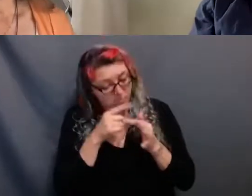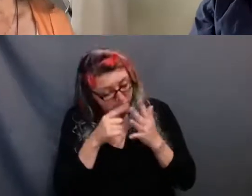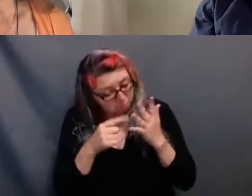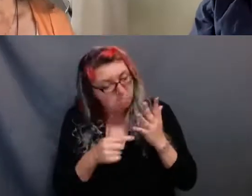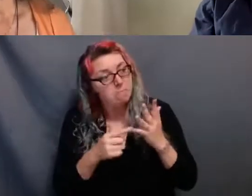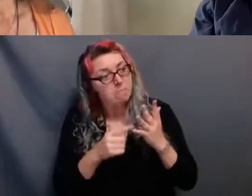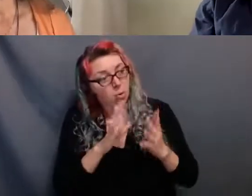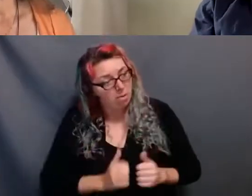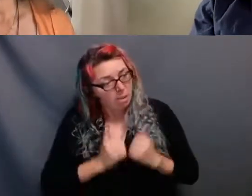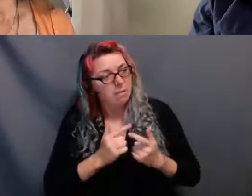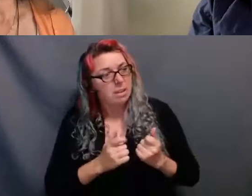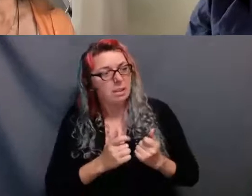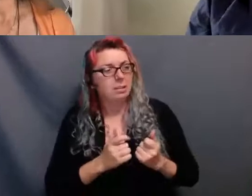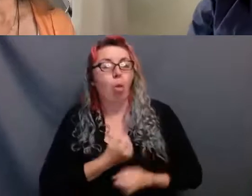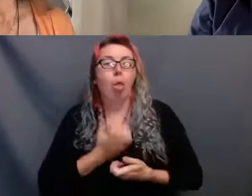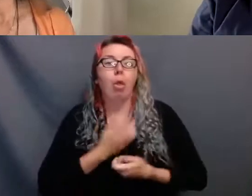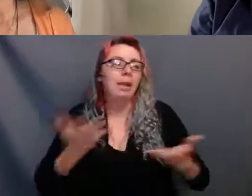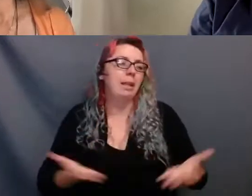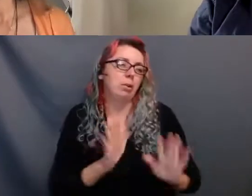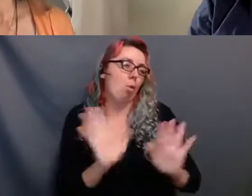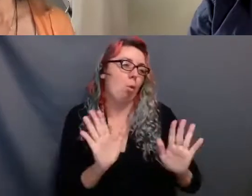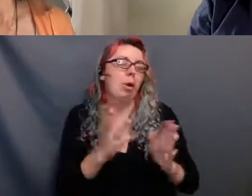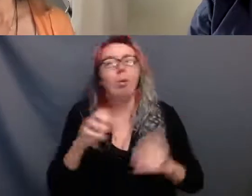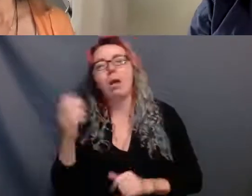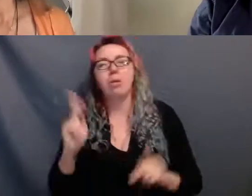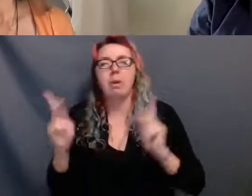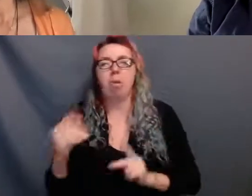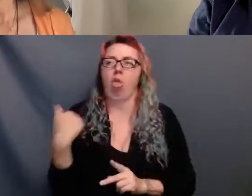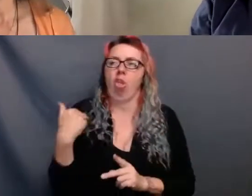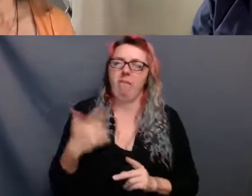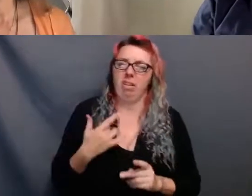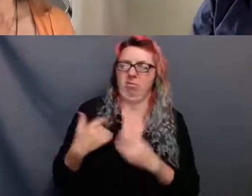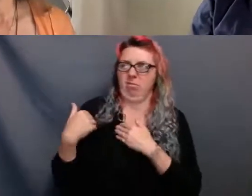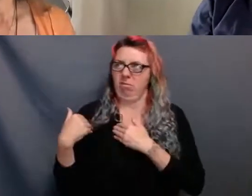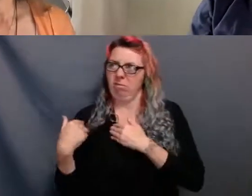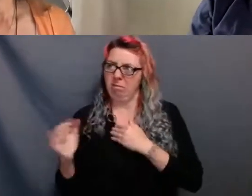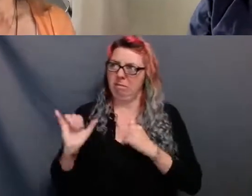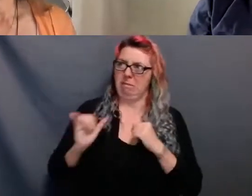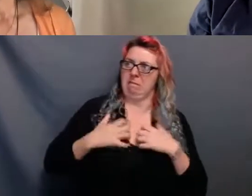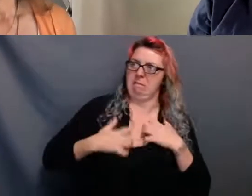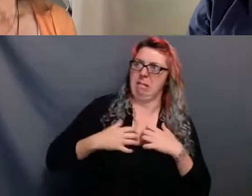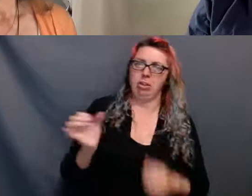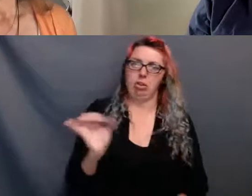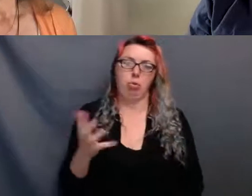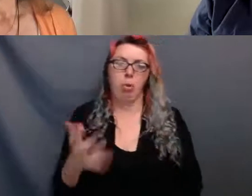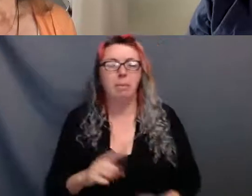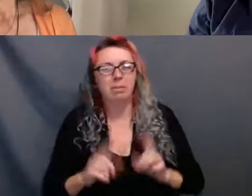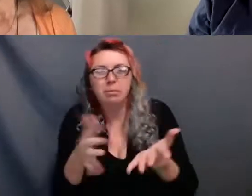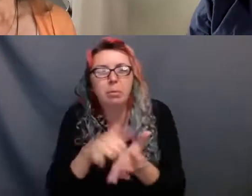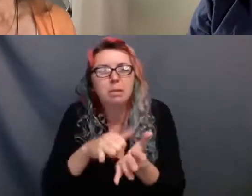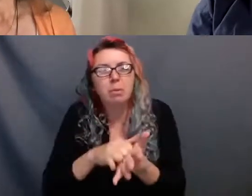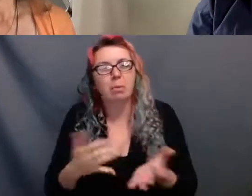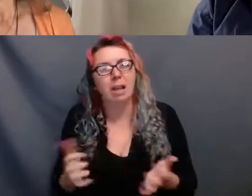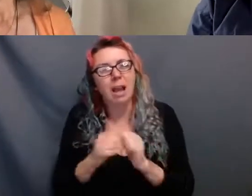When our work is our whole selves, how are we to work? The same dynamic exists